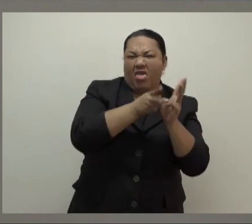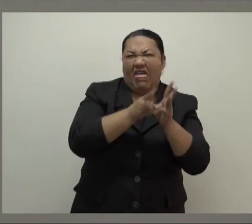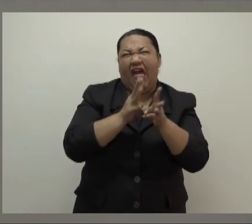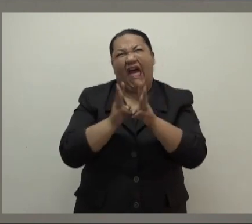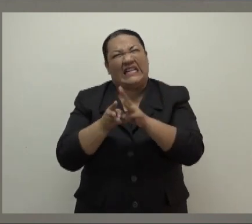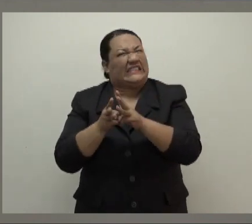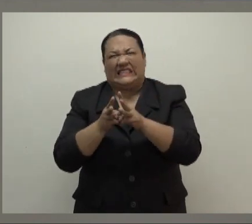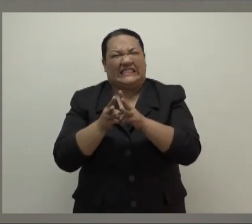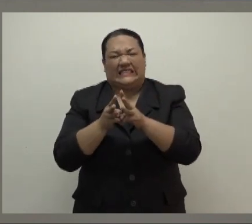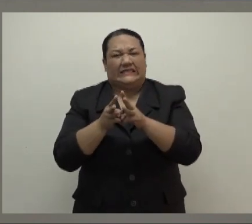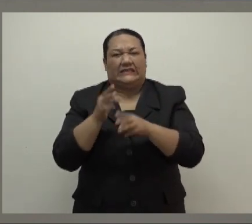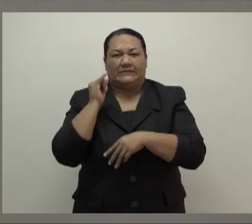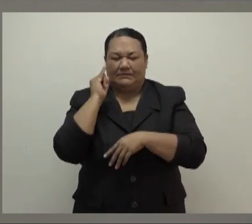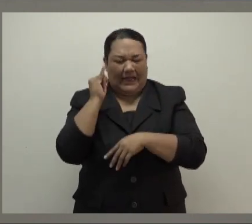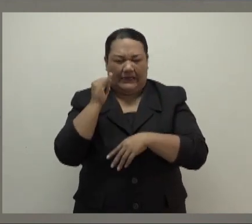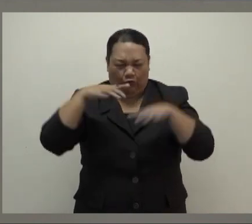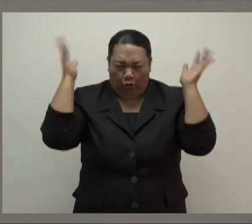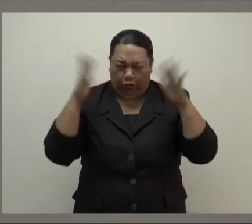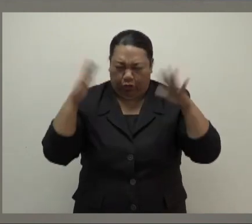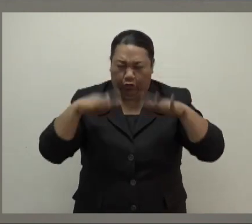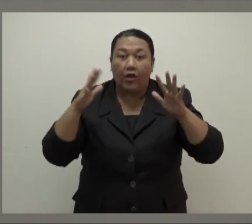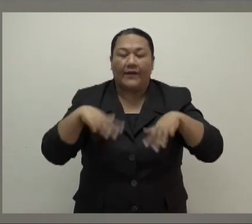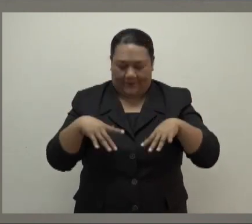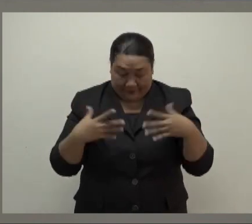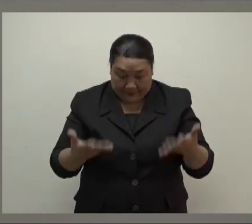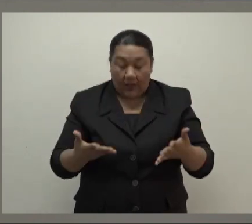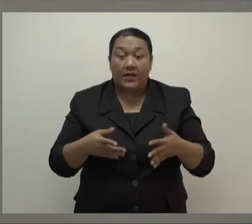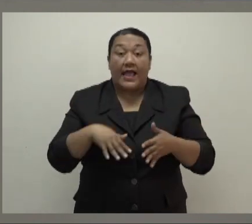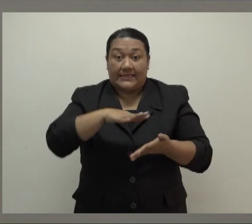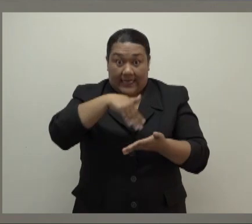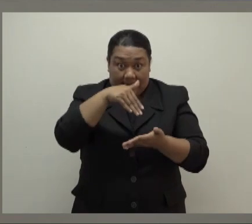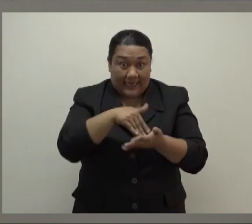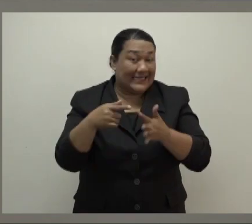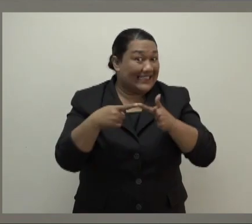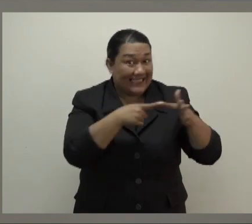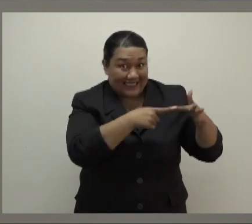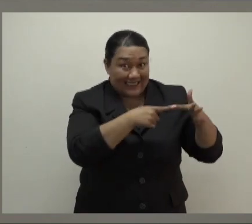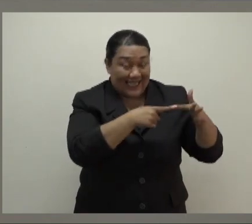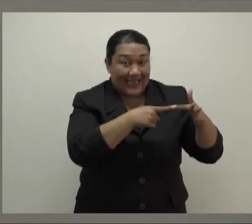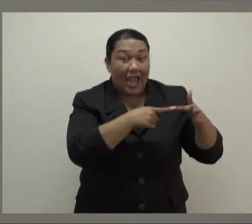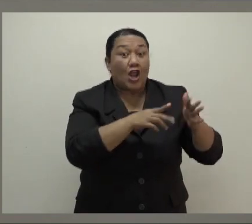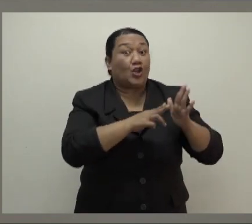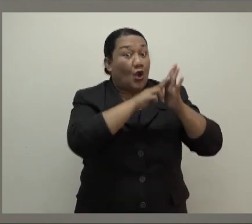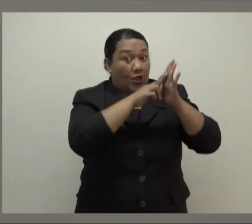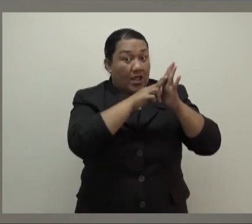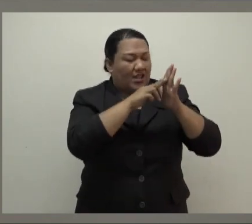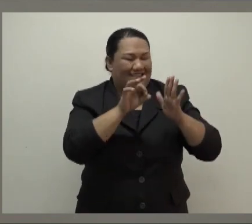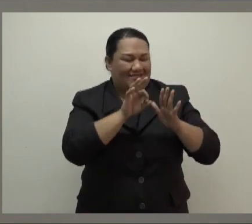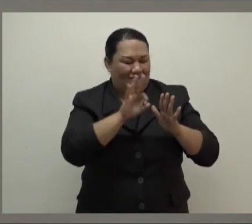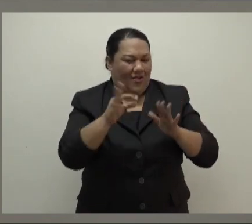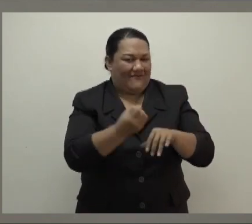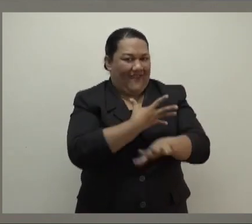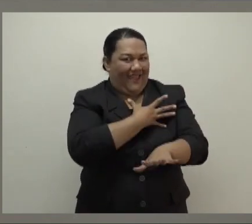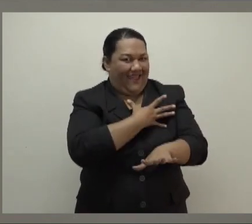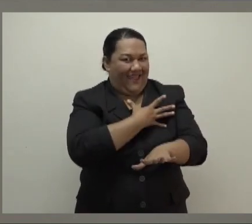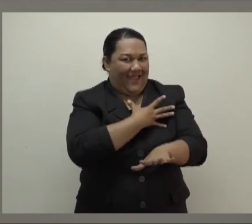until the rains clear up. The Central and Eastern and Northern Divisions are not impacted by this decision, which means